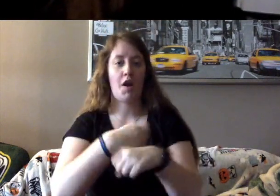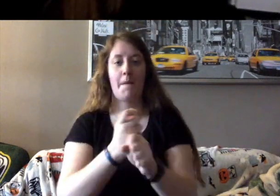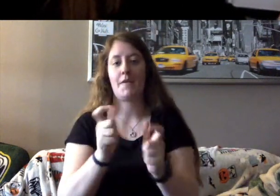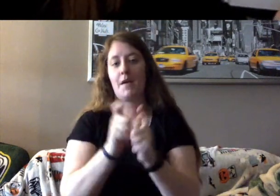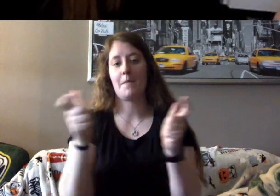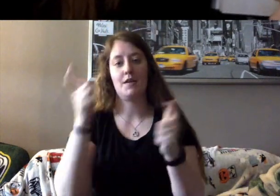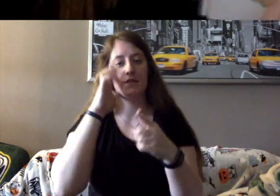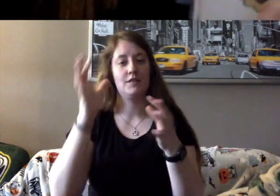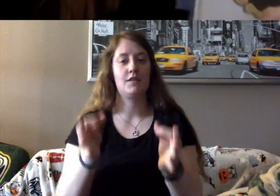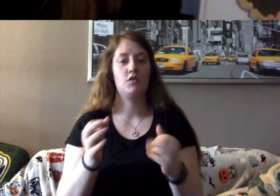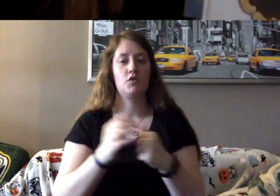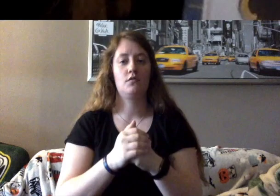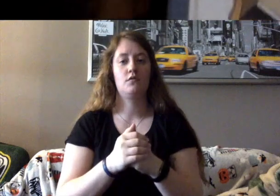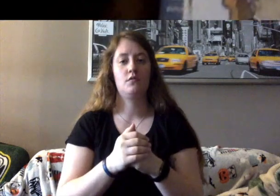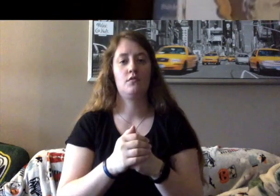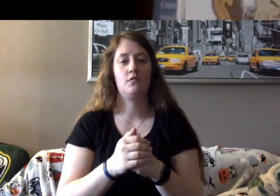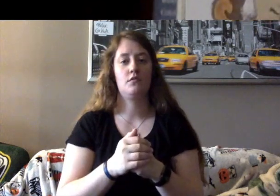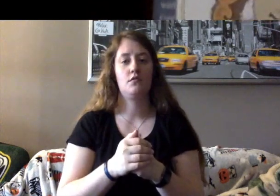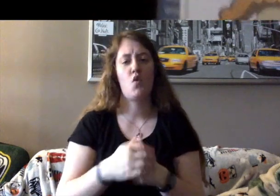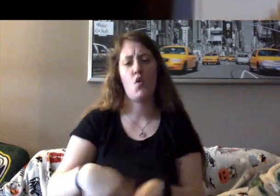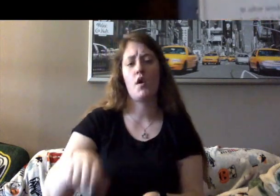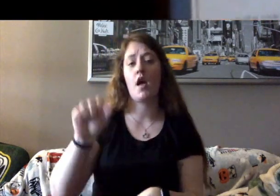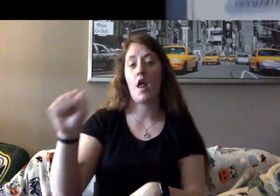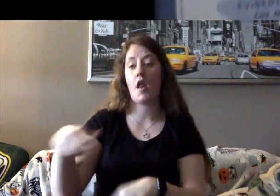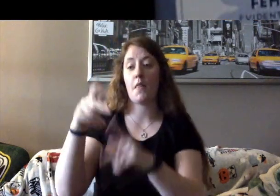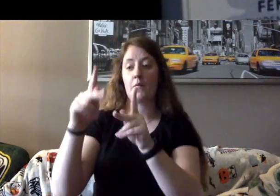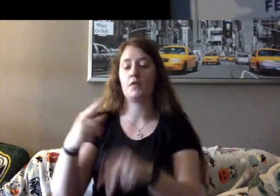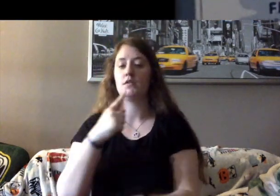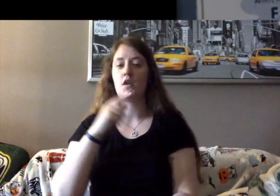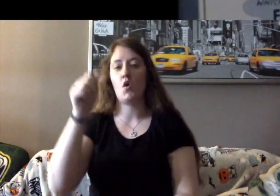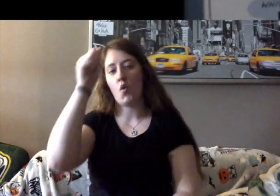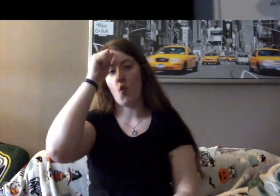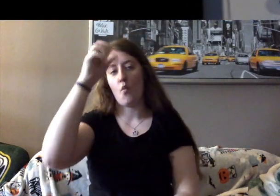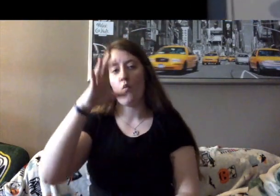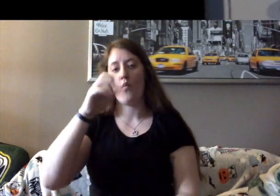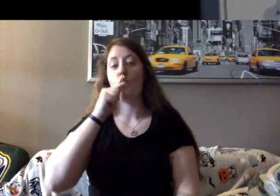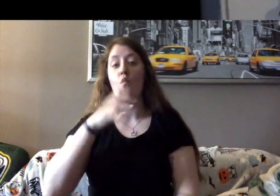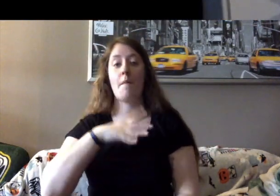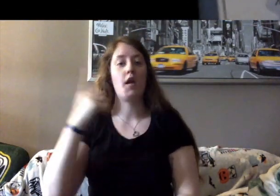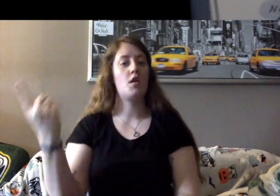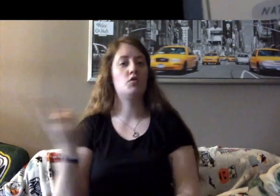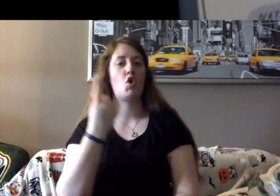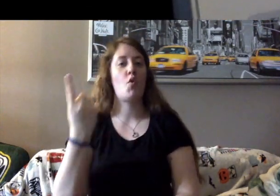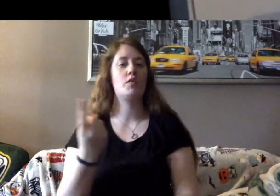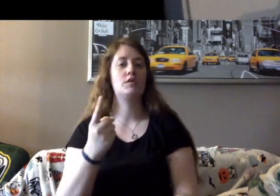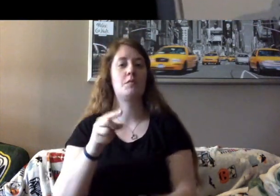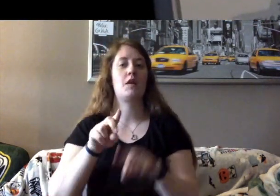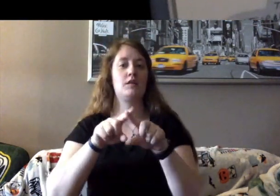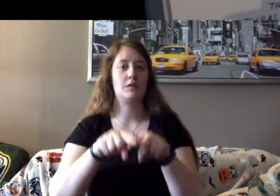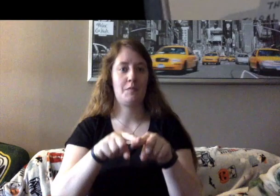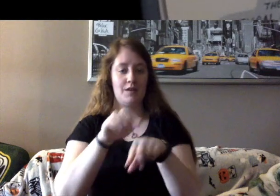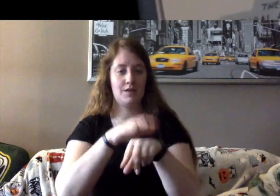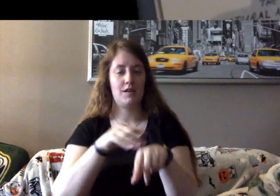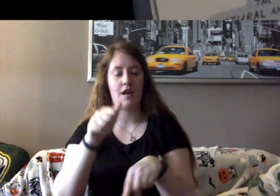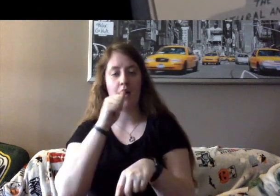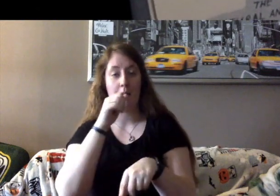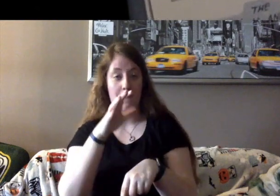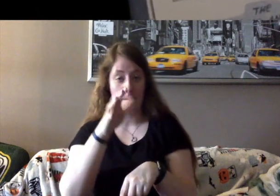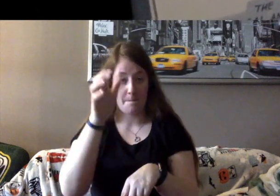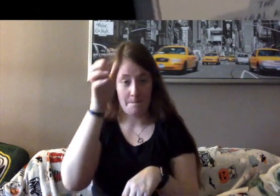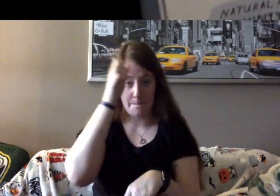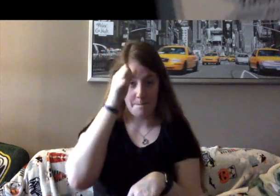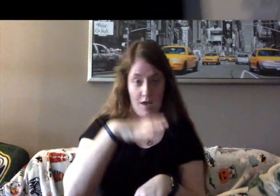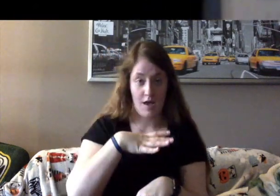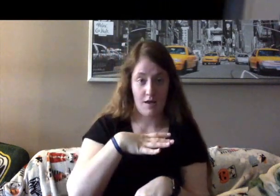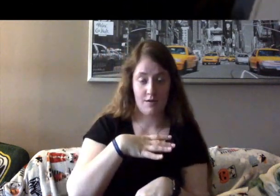Woman has always been dependent on man. So he's saying, women can't be independent. Women need a